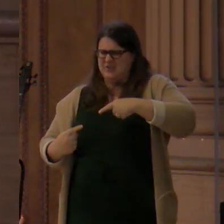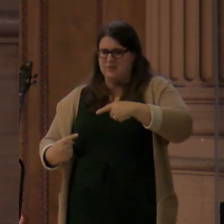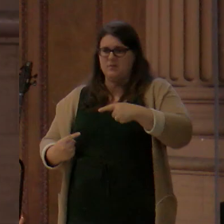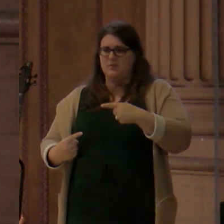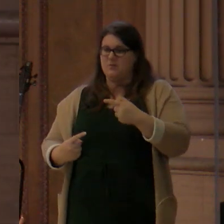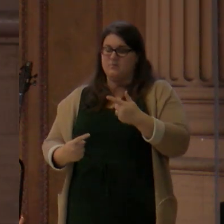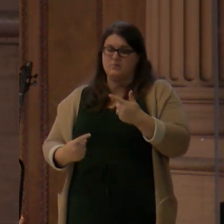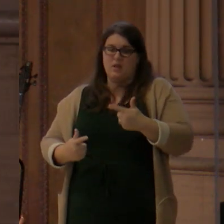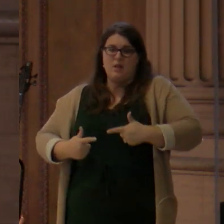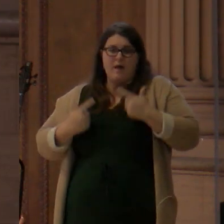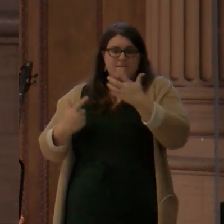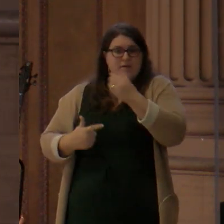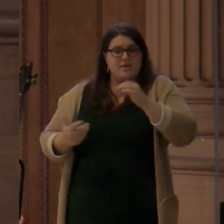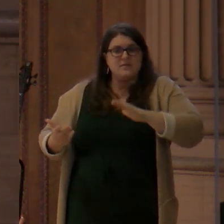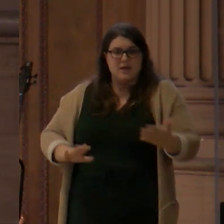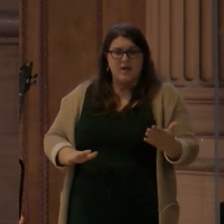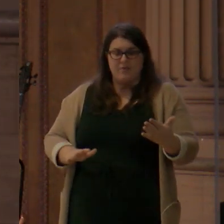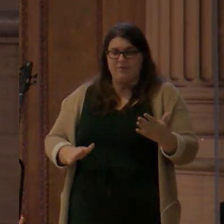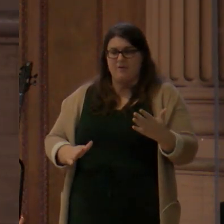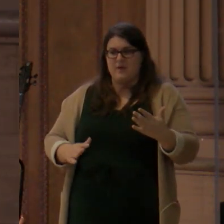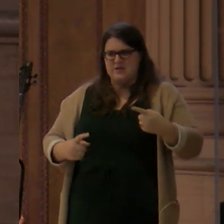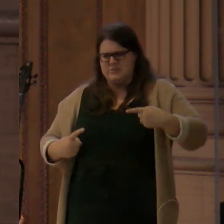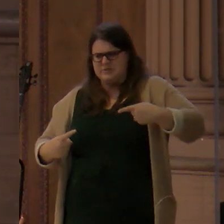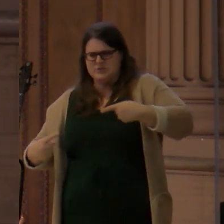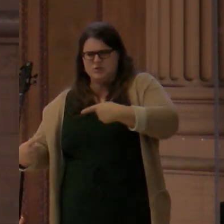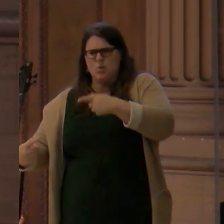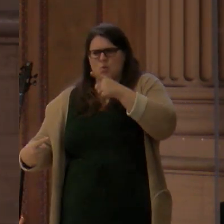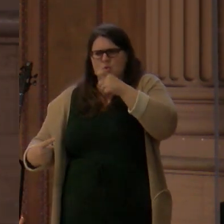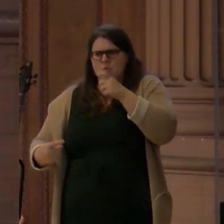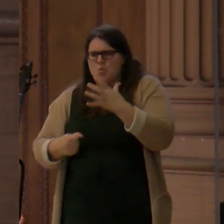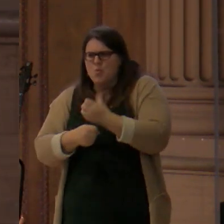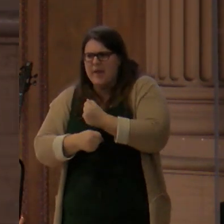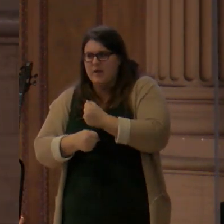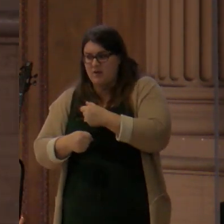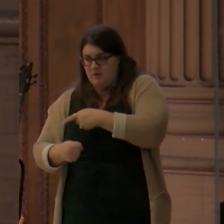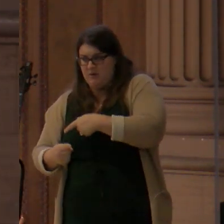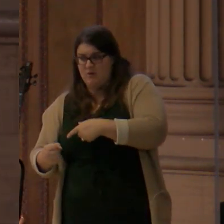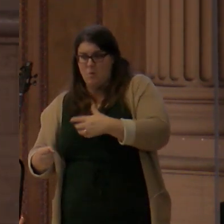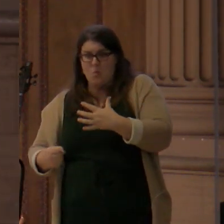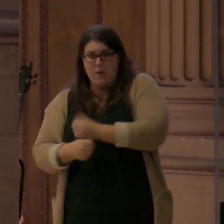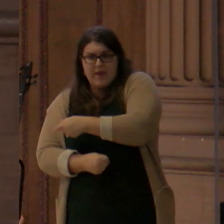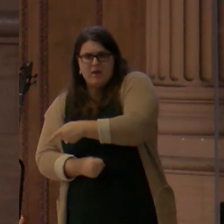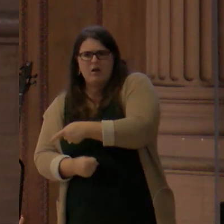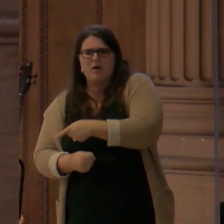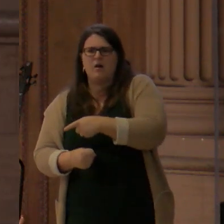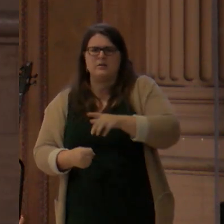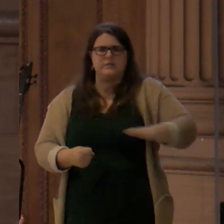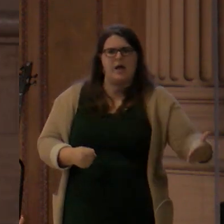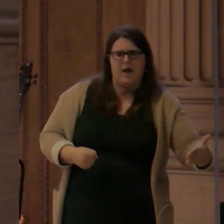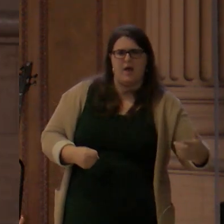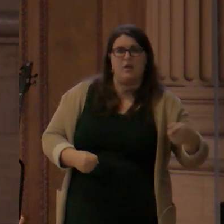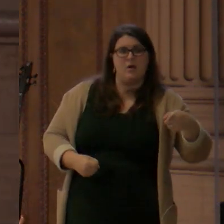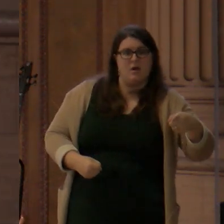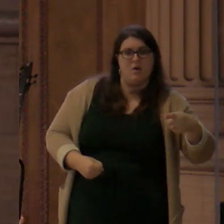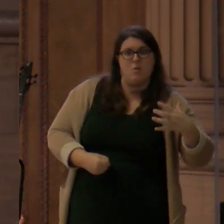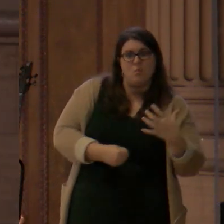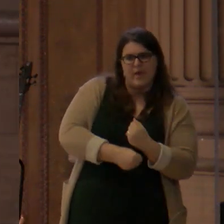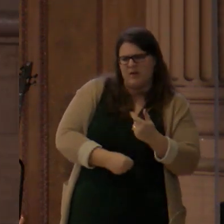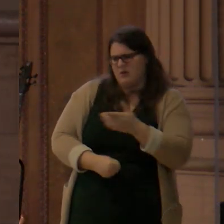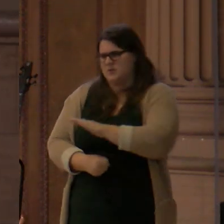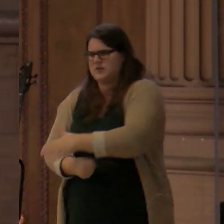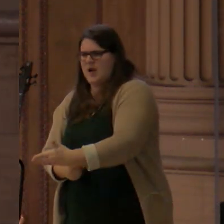between Satan and the offspring of the woman. Again, he says it's between you and her, between your offspring